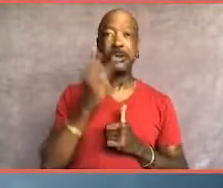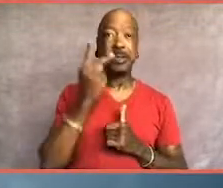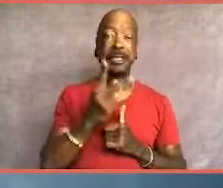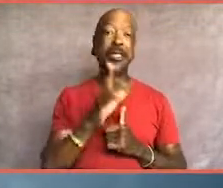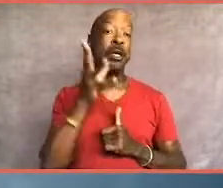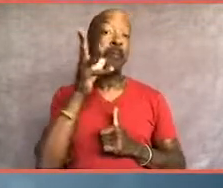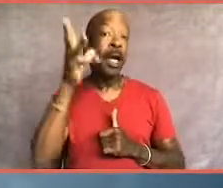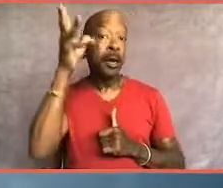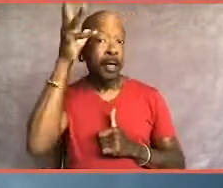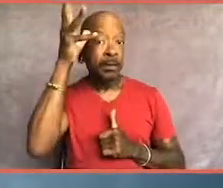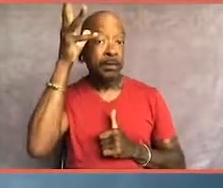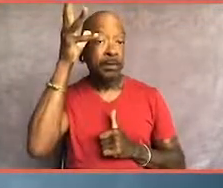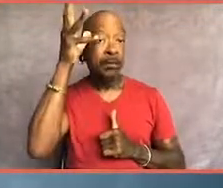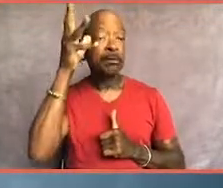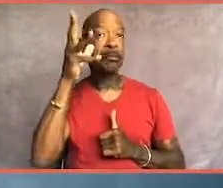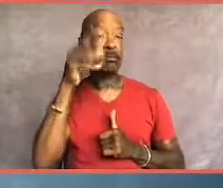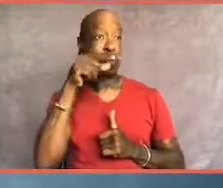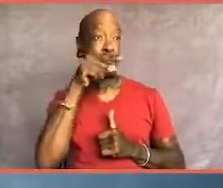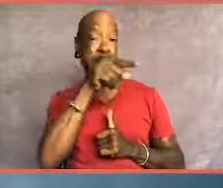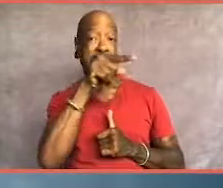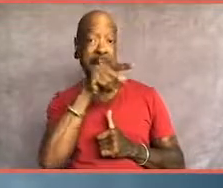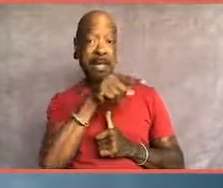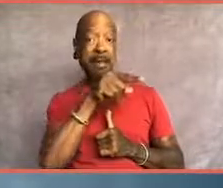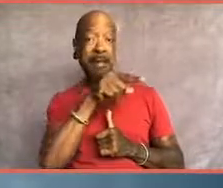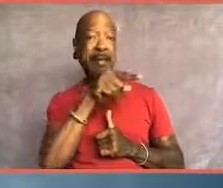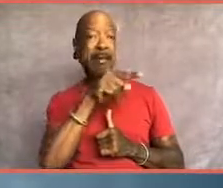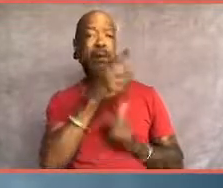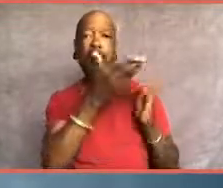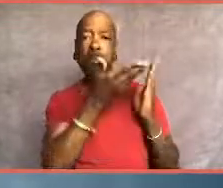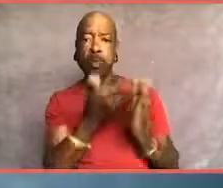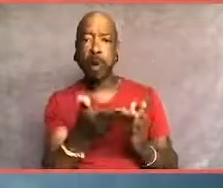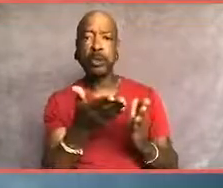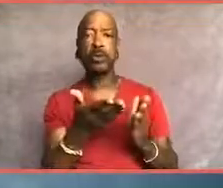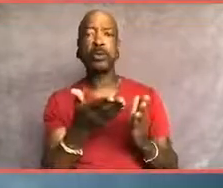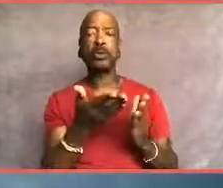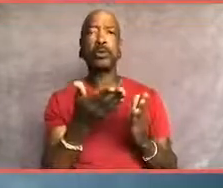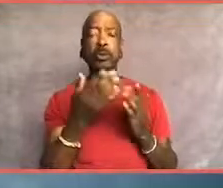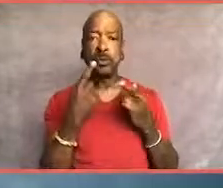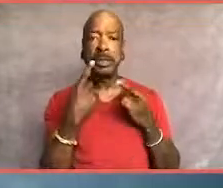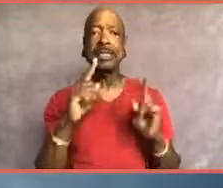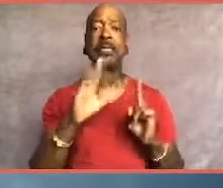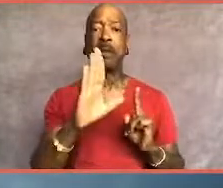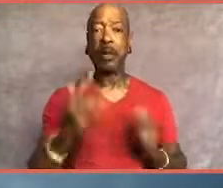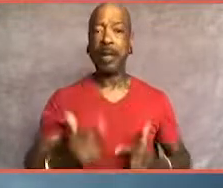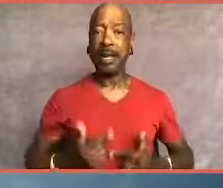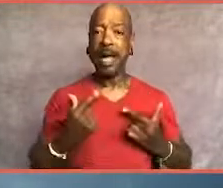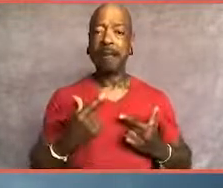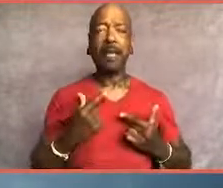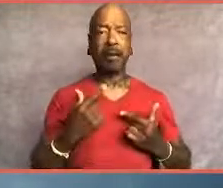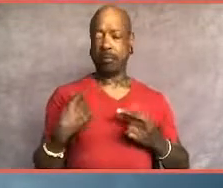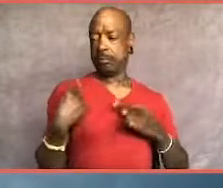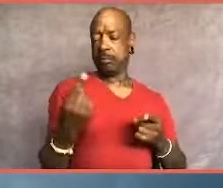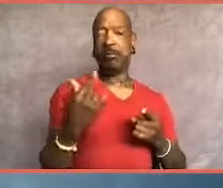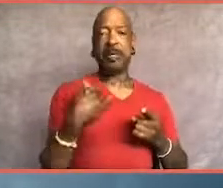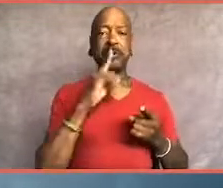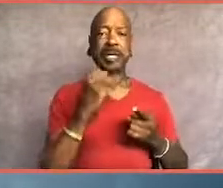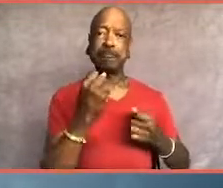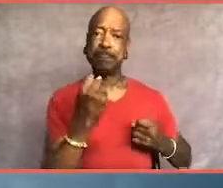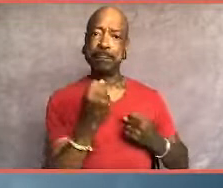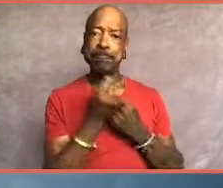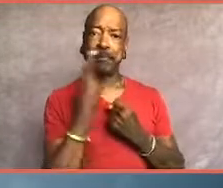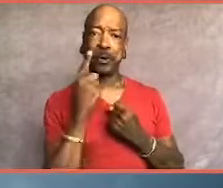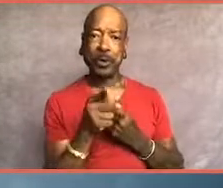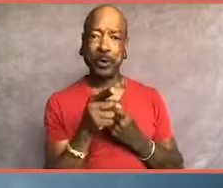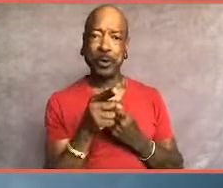parents... Right. ...who brought you this far through life and have really been, you know, the rock and the foundation for